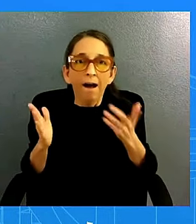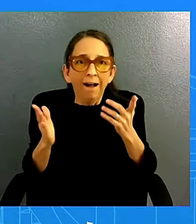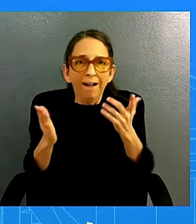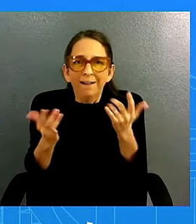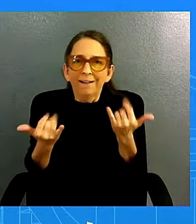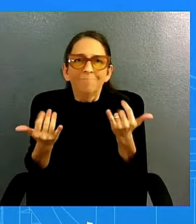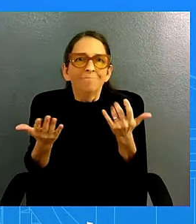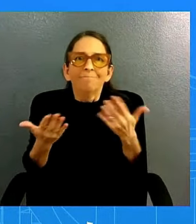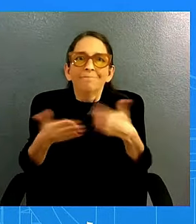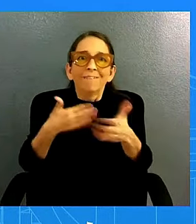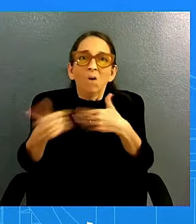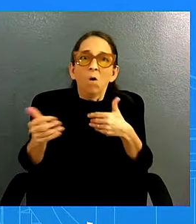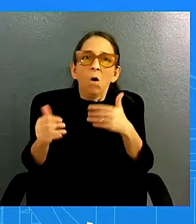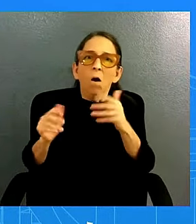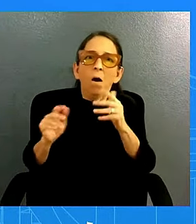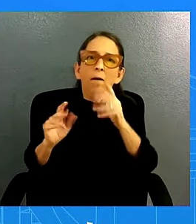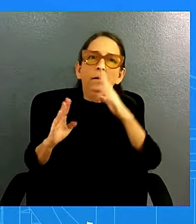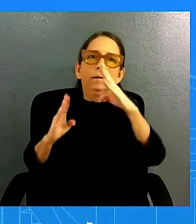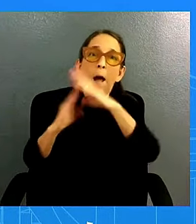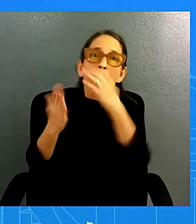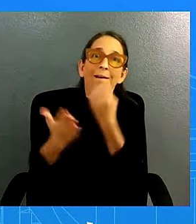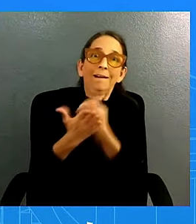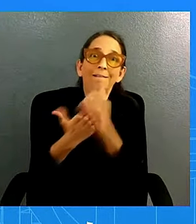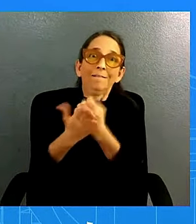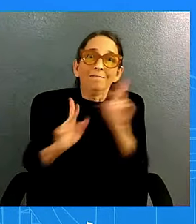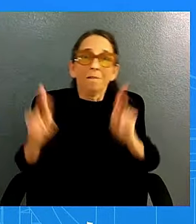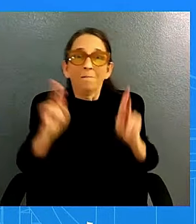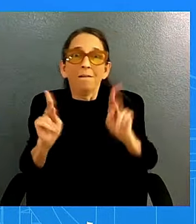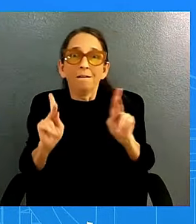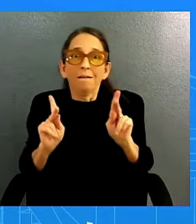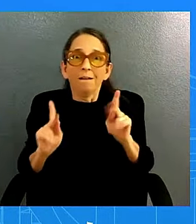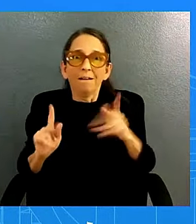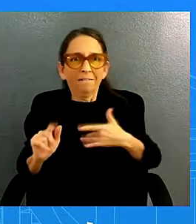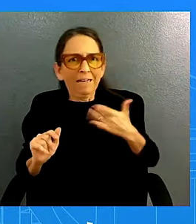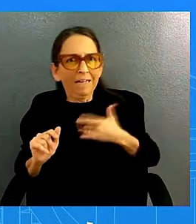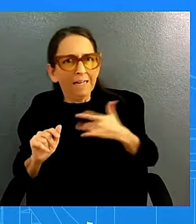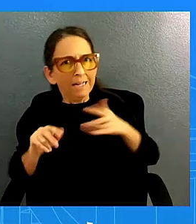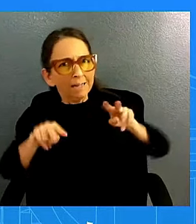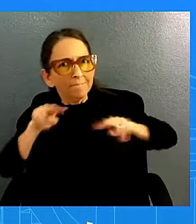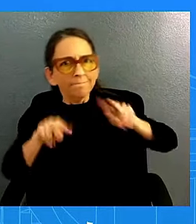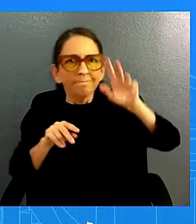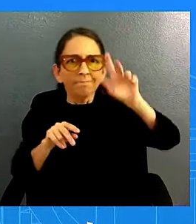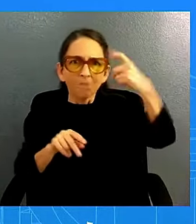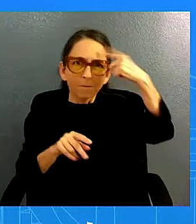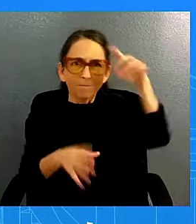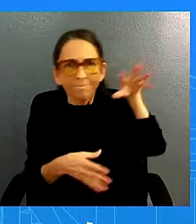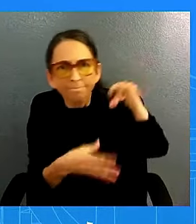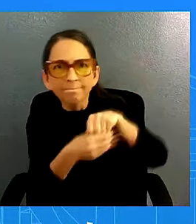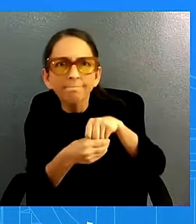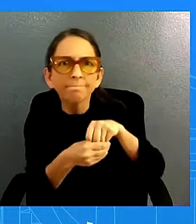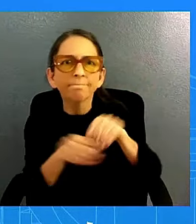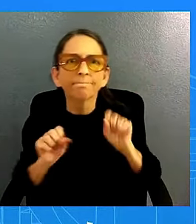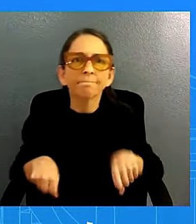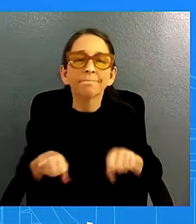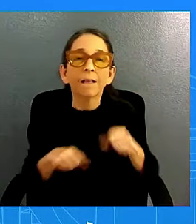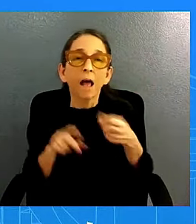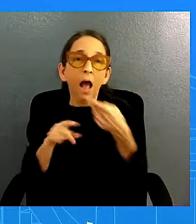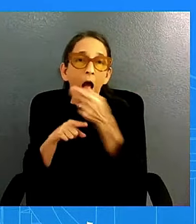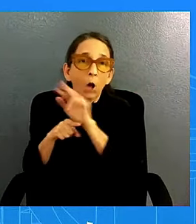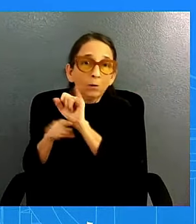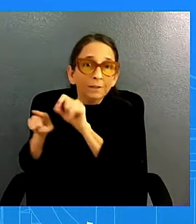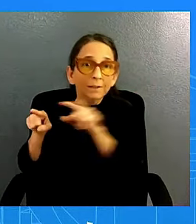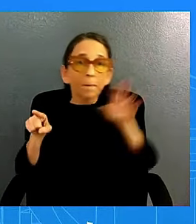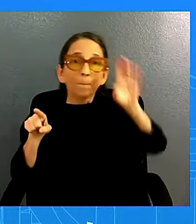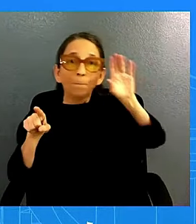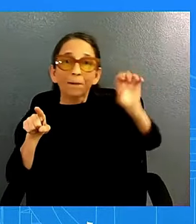important space for government intervention and vice president harris and president biden have i think very uh